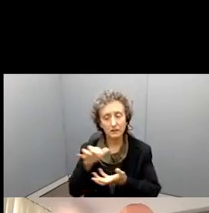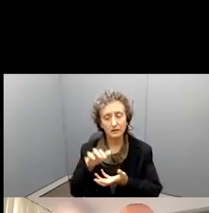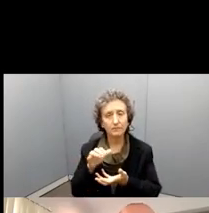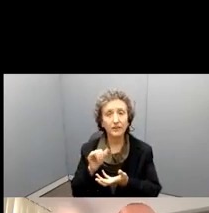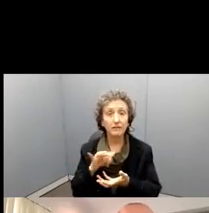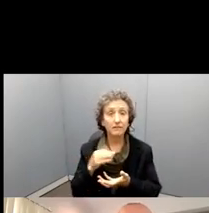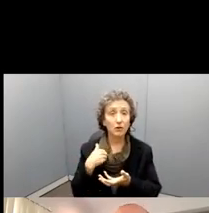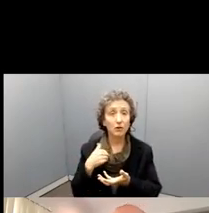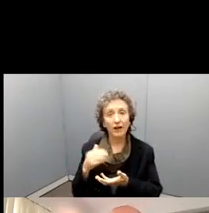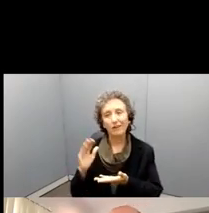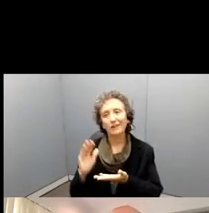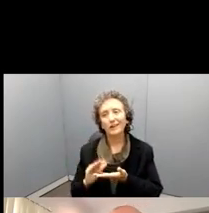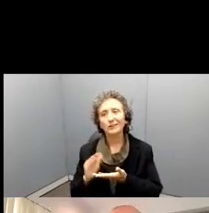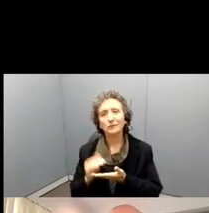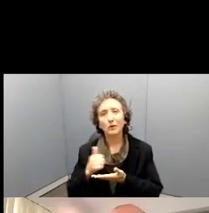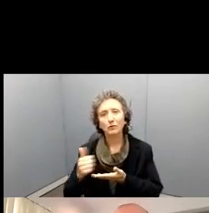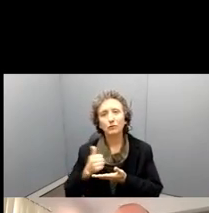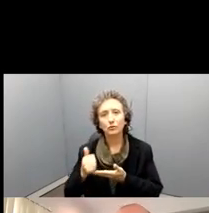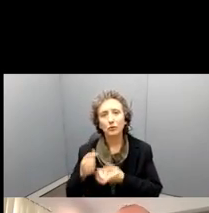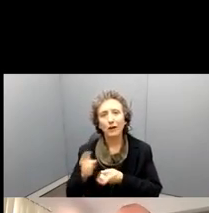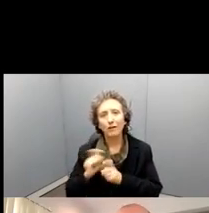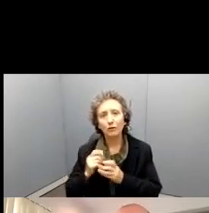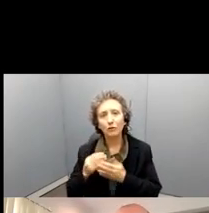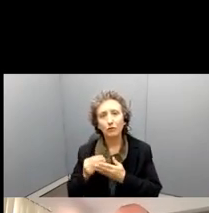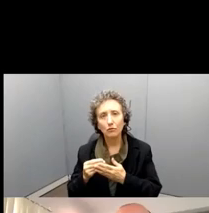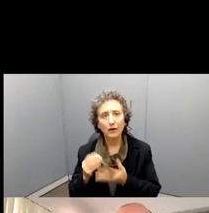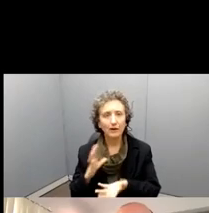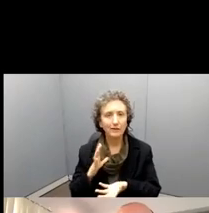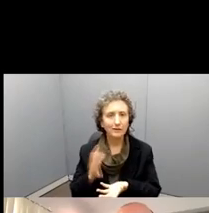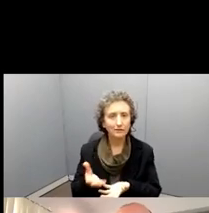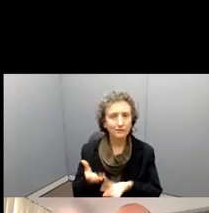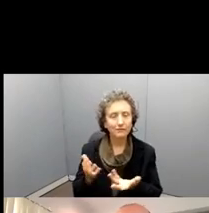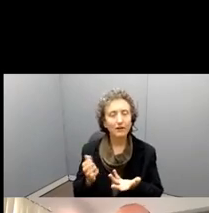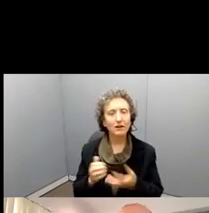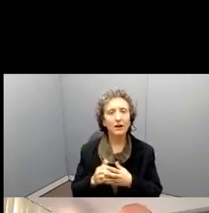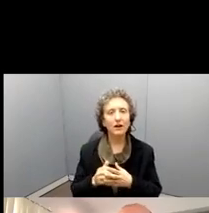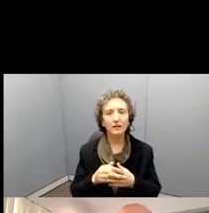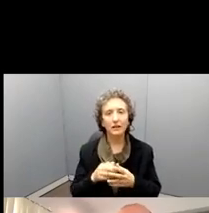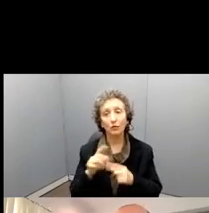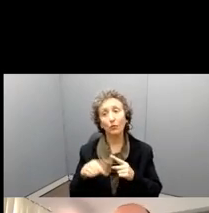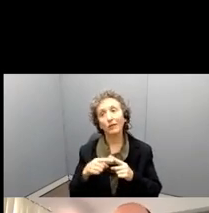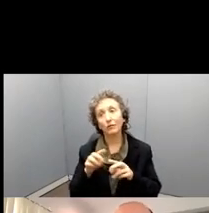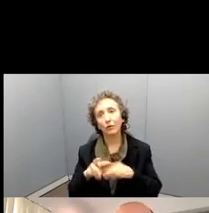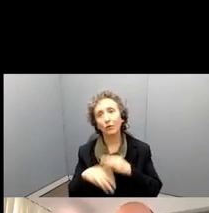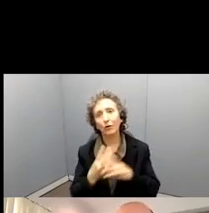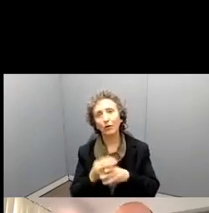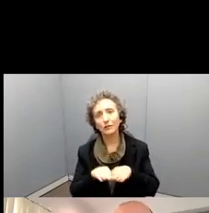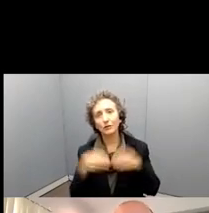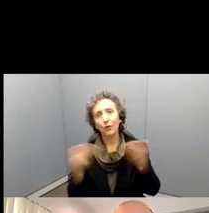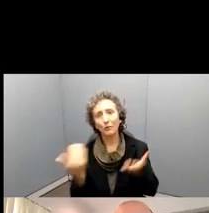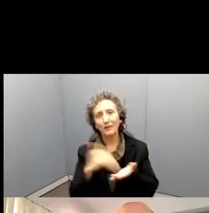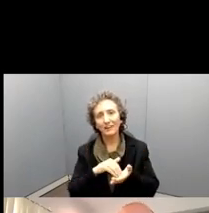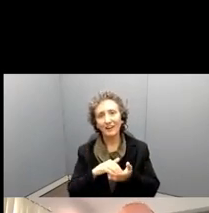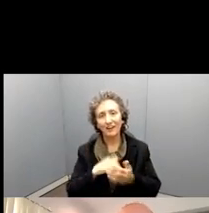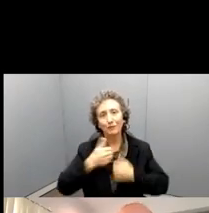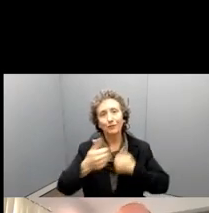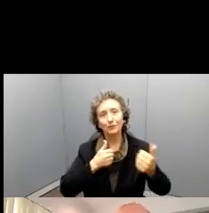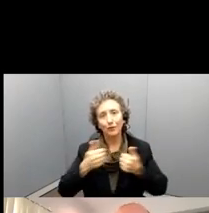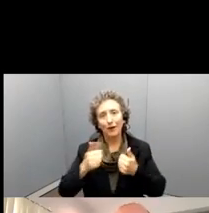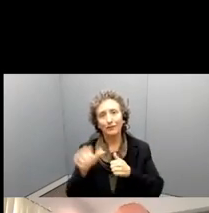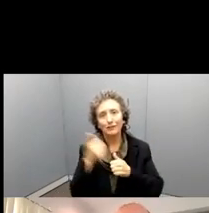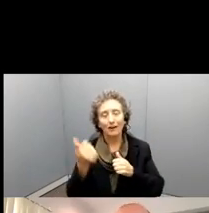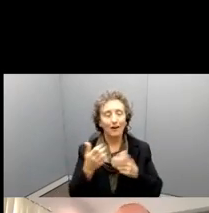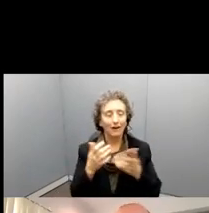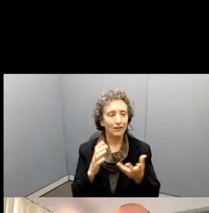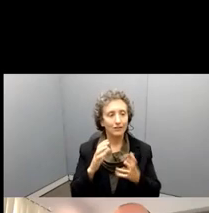travel grants, you if the world is back open and people are traveling to conferences, conferences, and things of that nature, or if you're